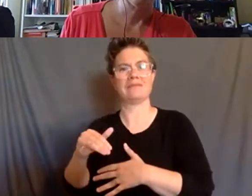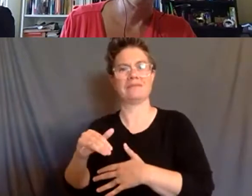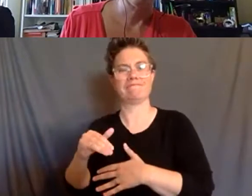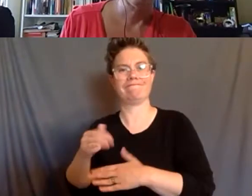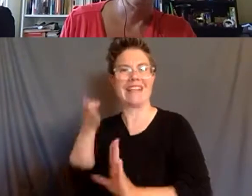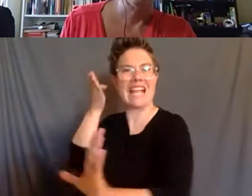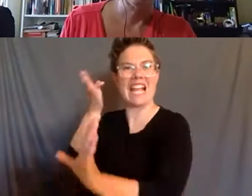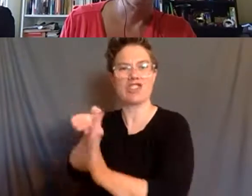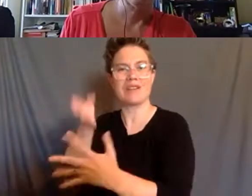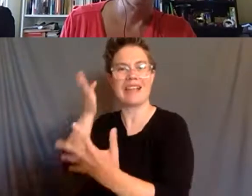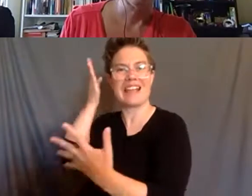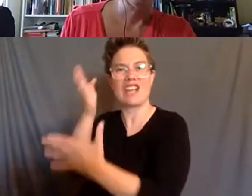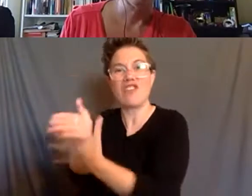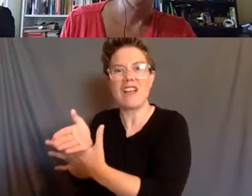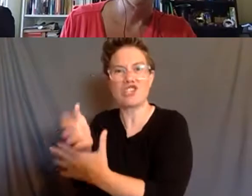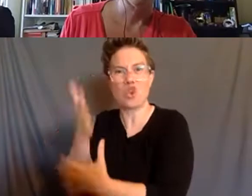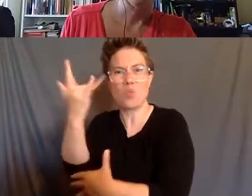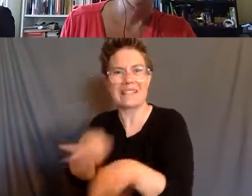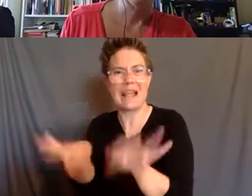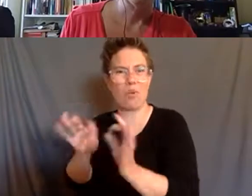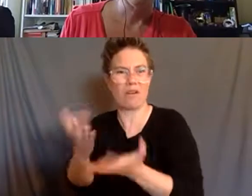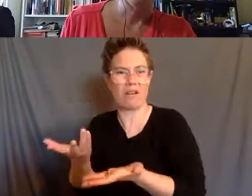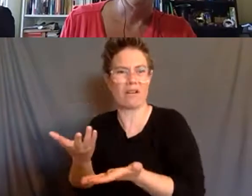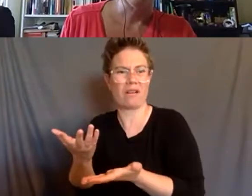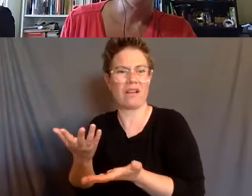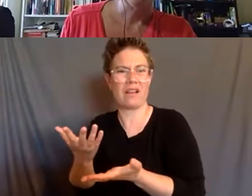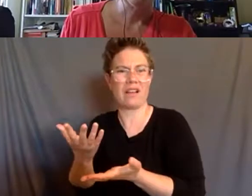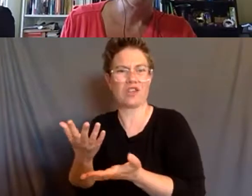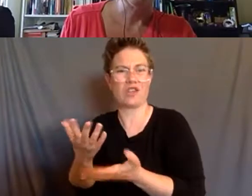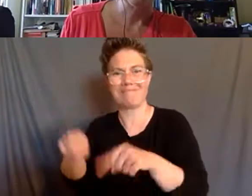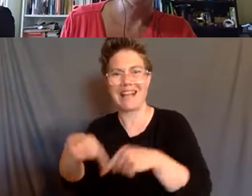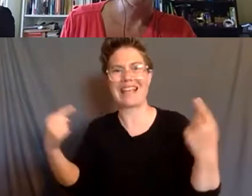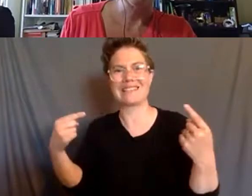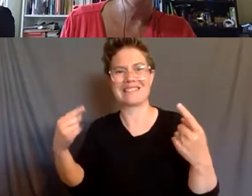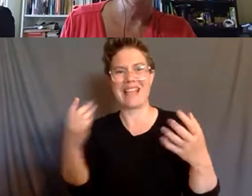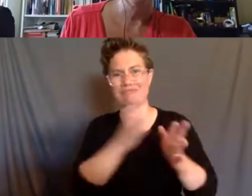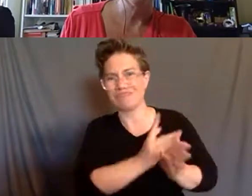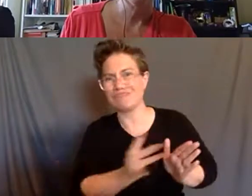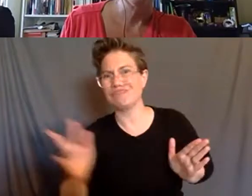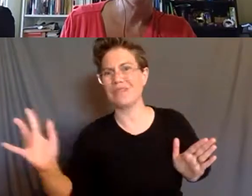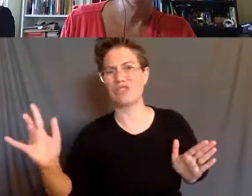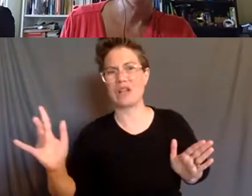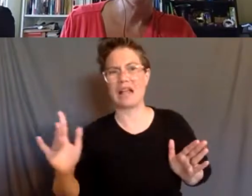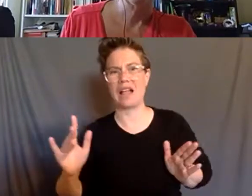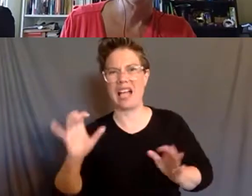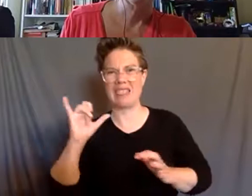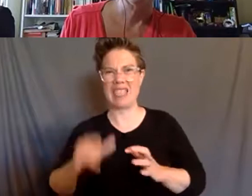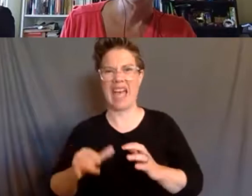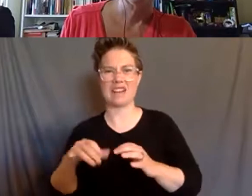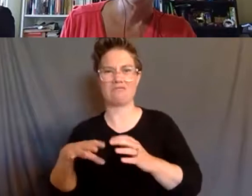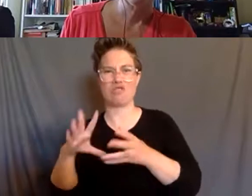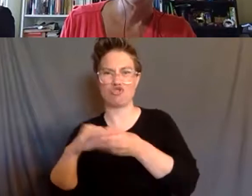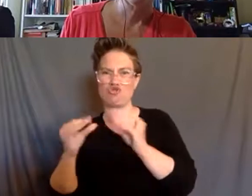imperative now? Why this counter genealogy? What was the, how was the story of deinstitutionalization told?